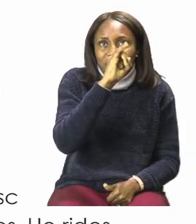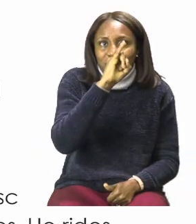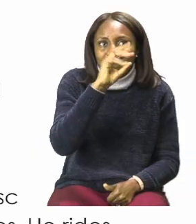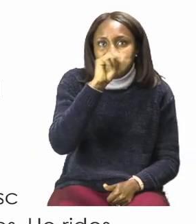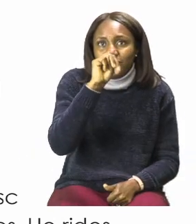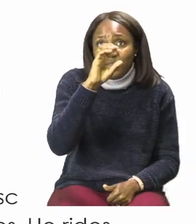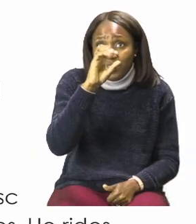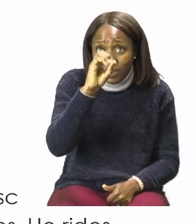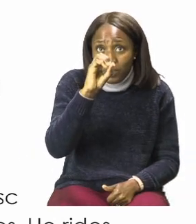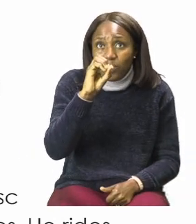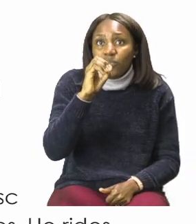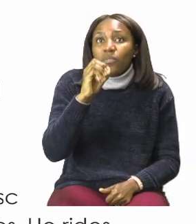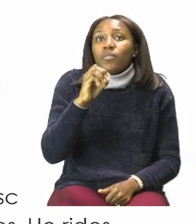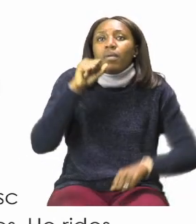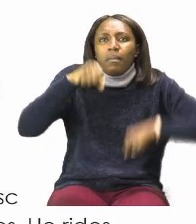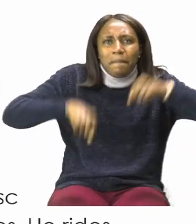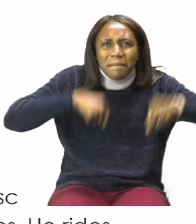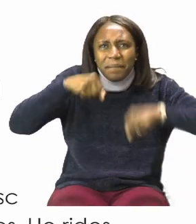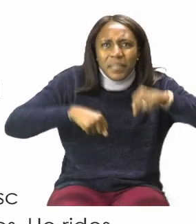Timur's red bicycle.